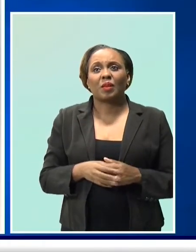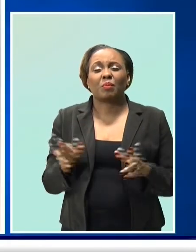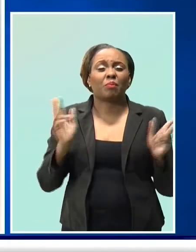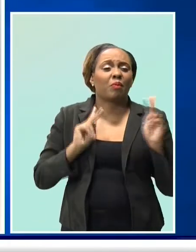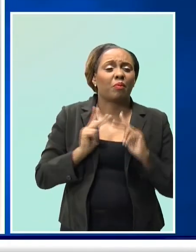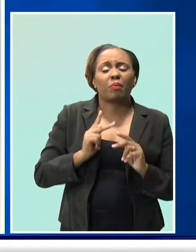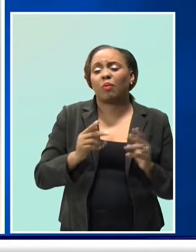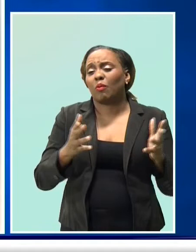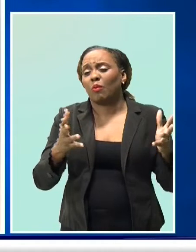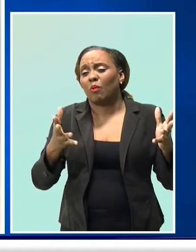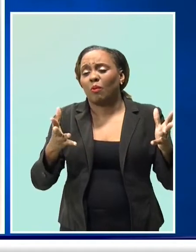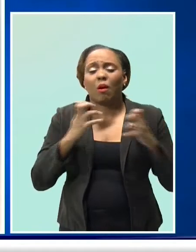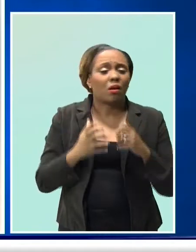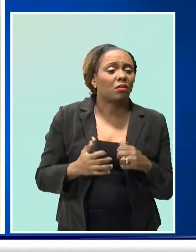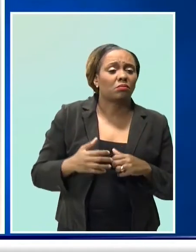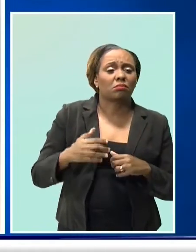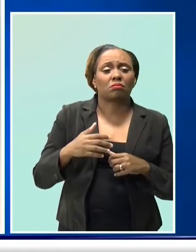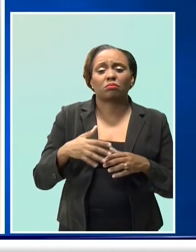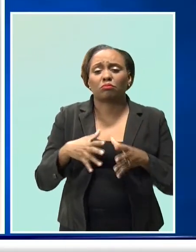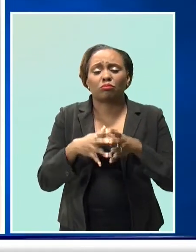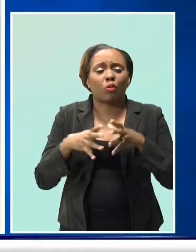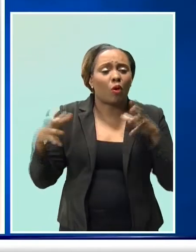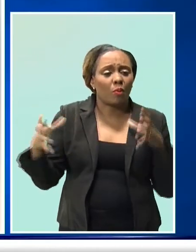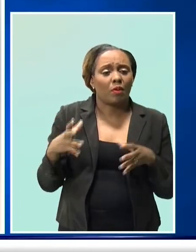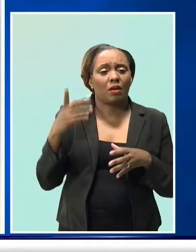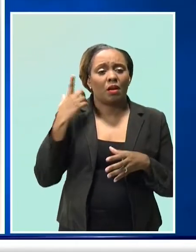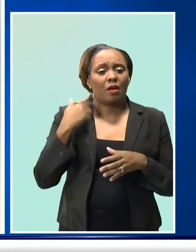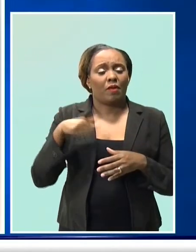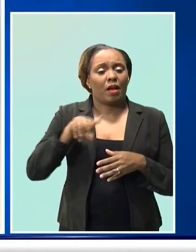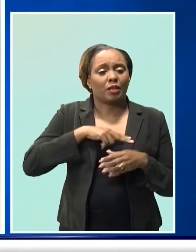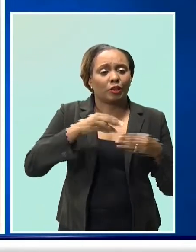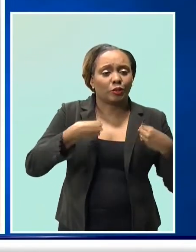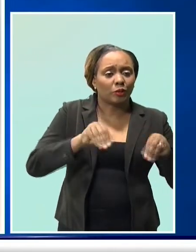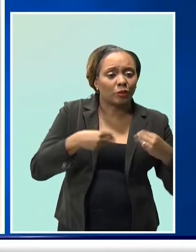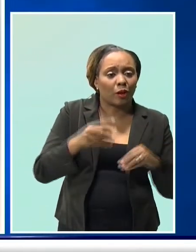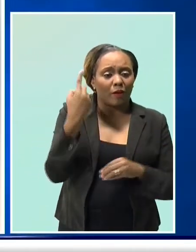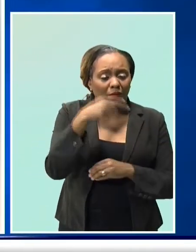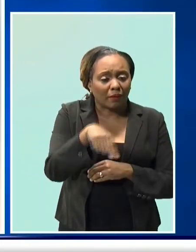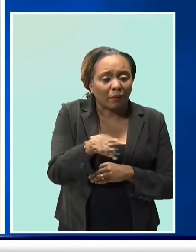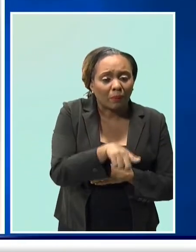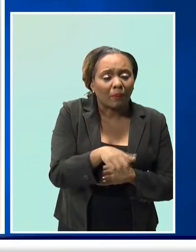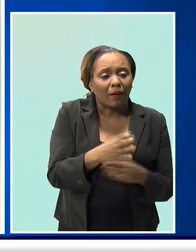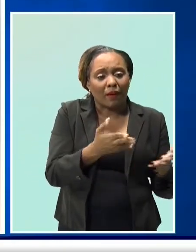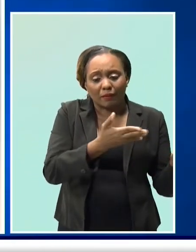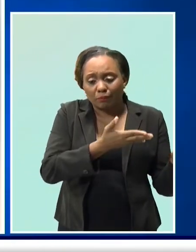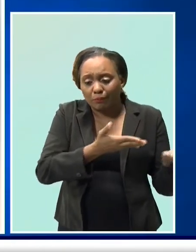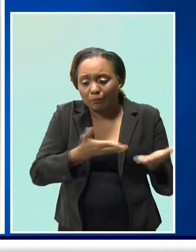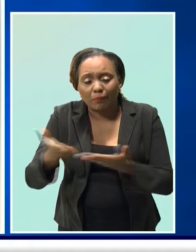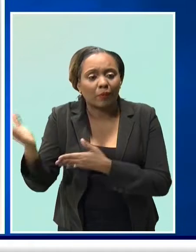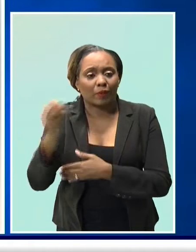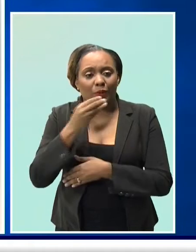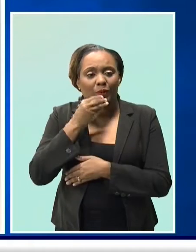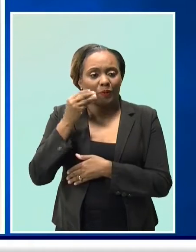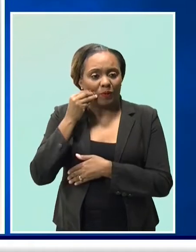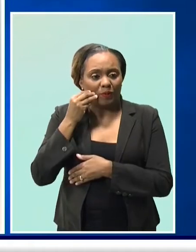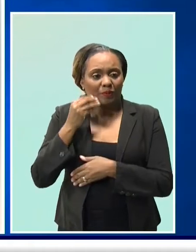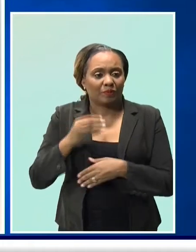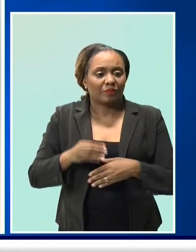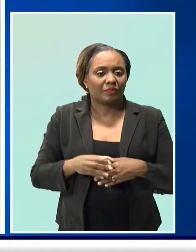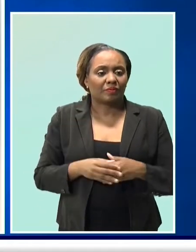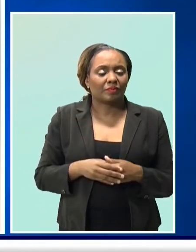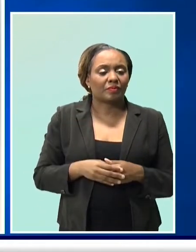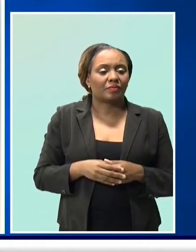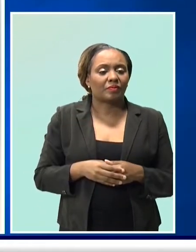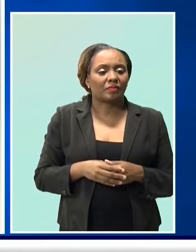I don't know what we really expected when we first started it, but it's been, you know, almost good charts. We've had, we've